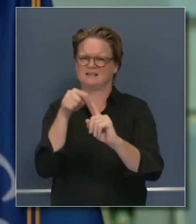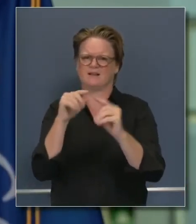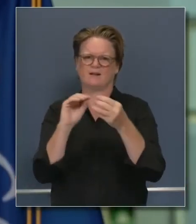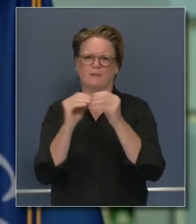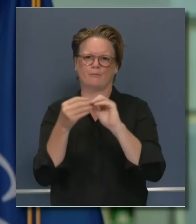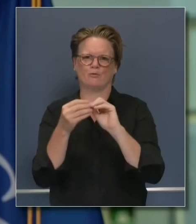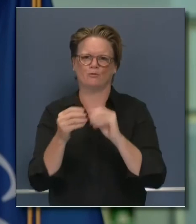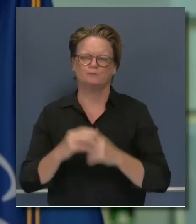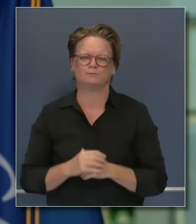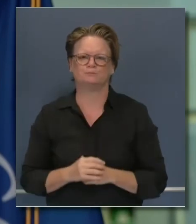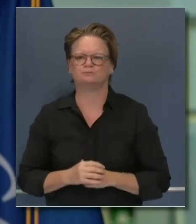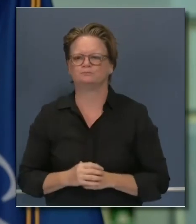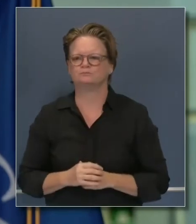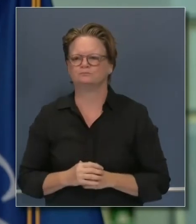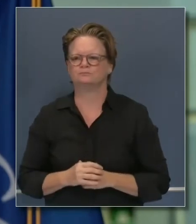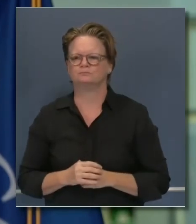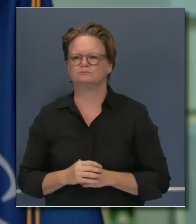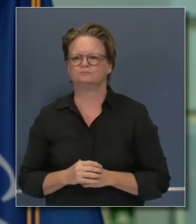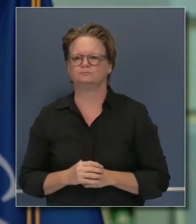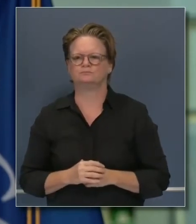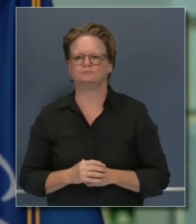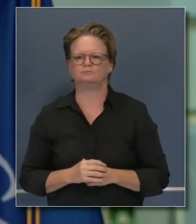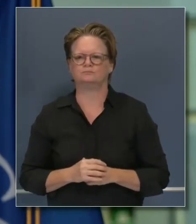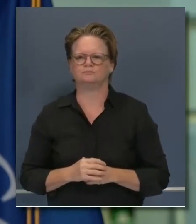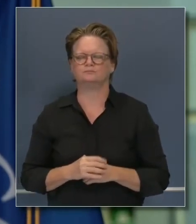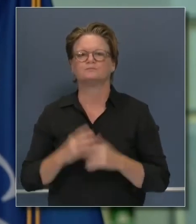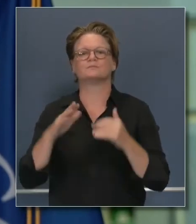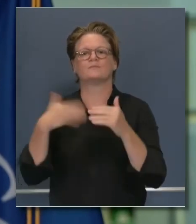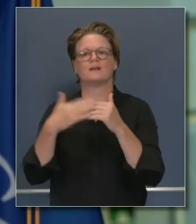Next question. Adam Dean, Associated Press.